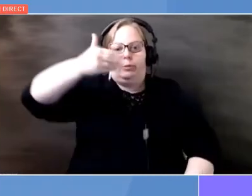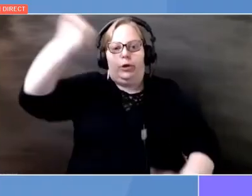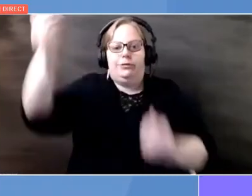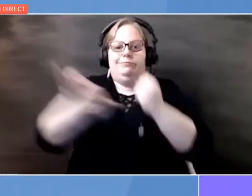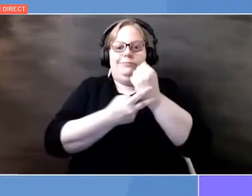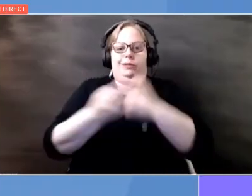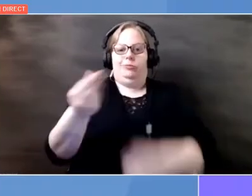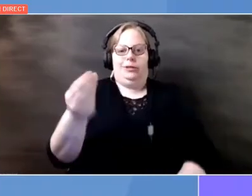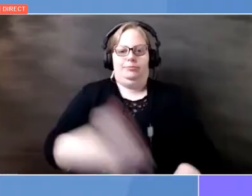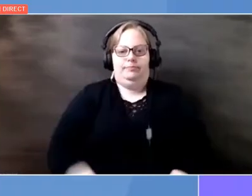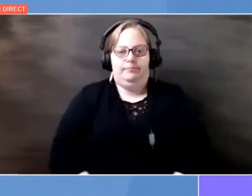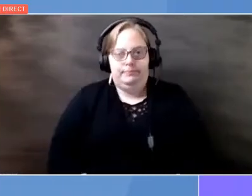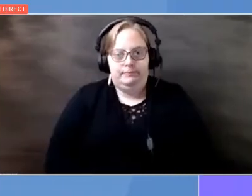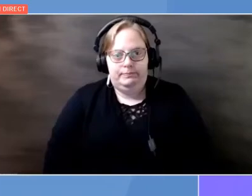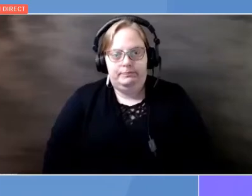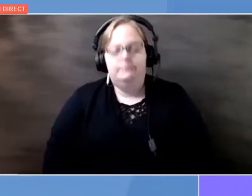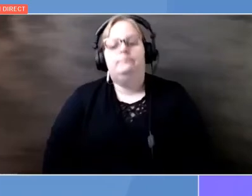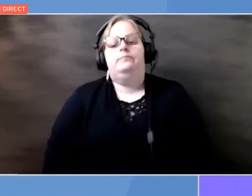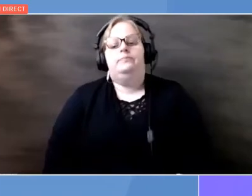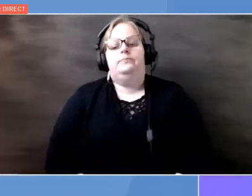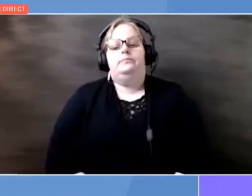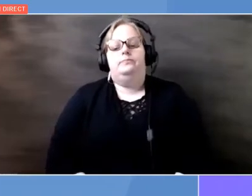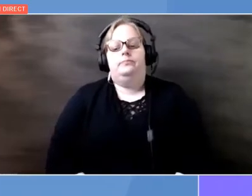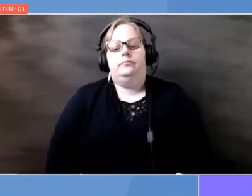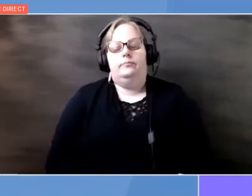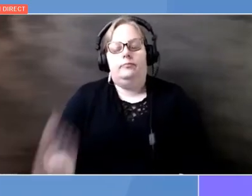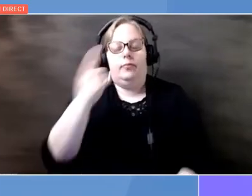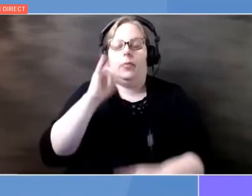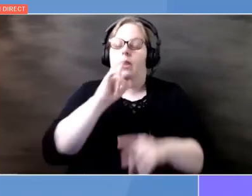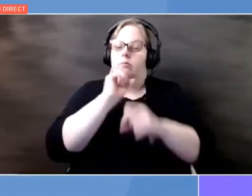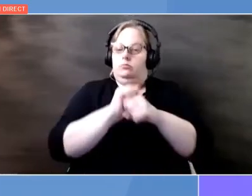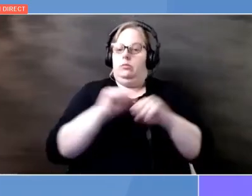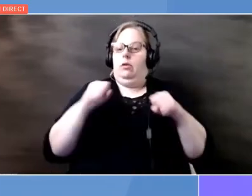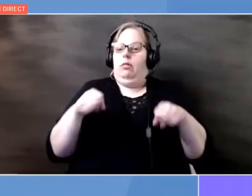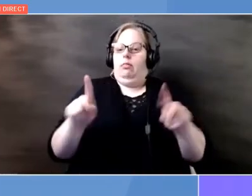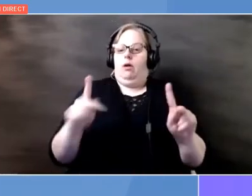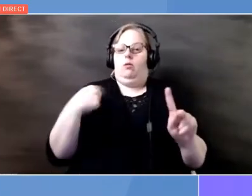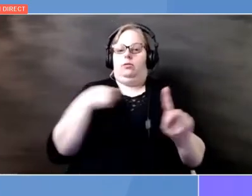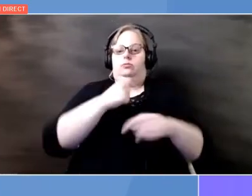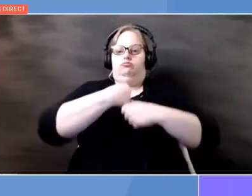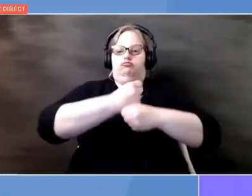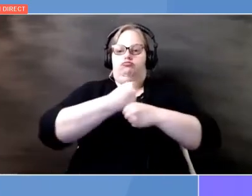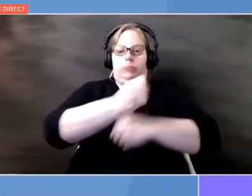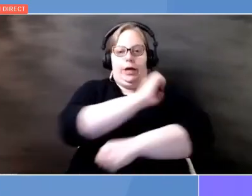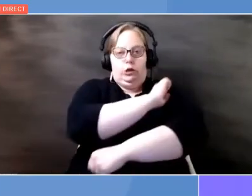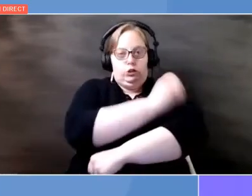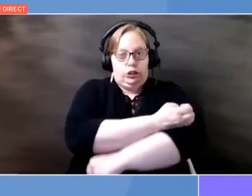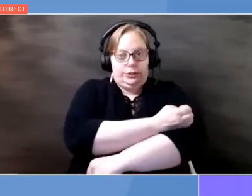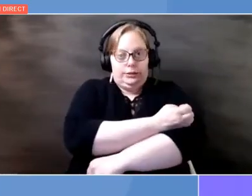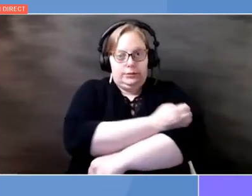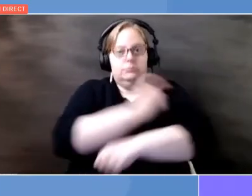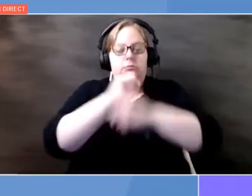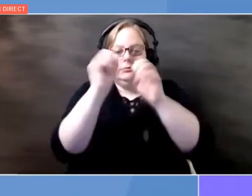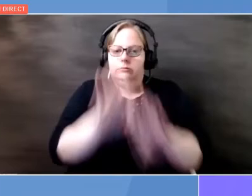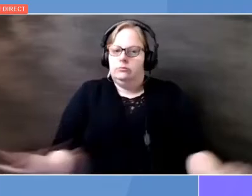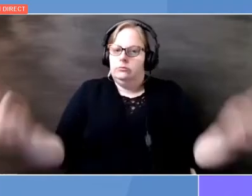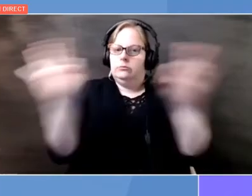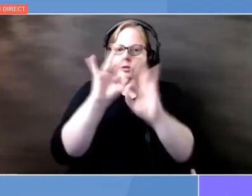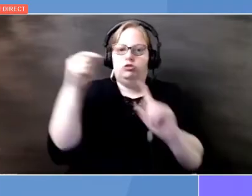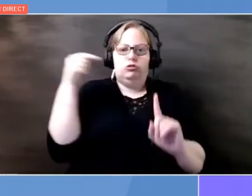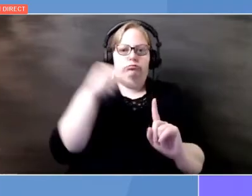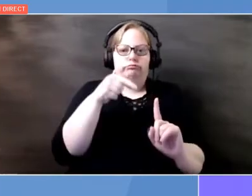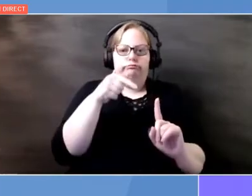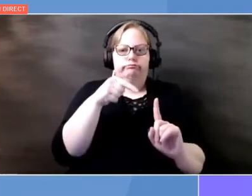This not only enables us to produce energy in dark aguas, which is essential to meeting our